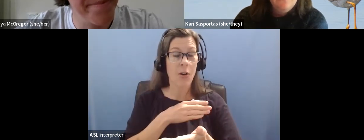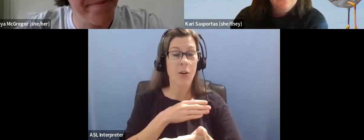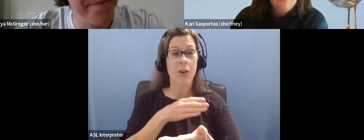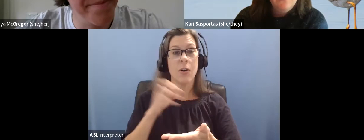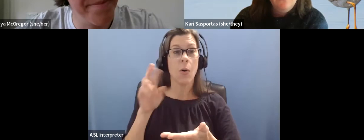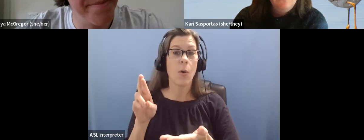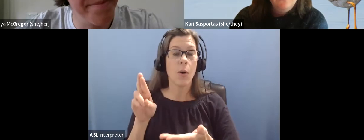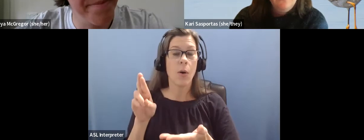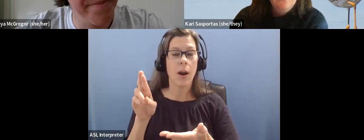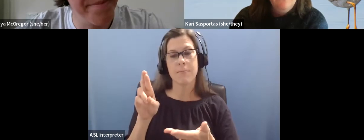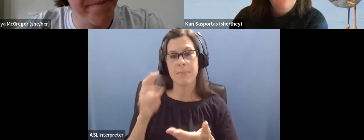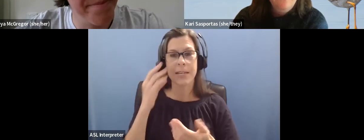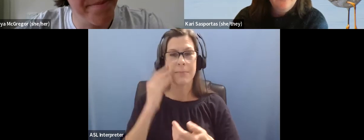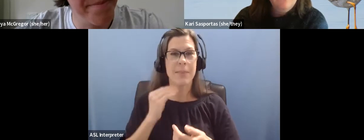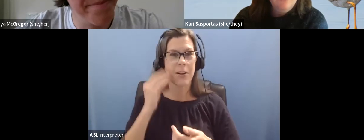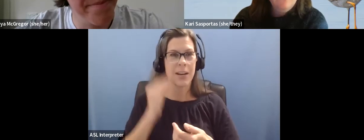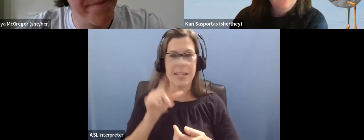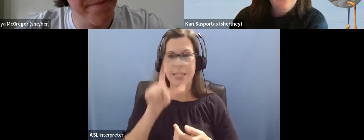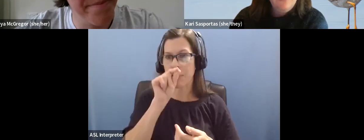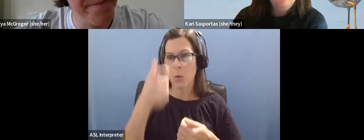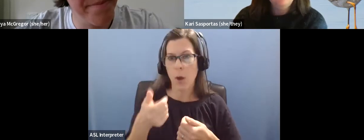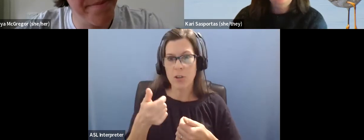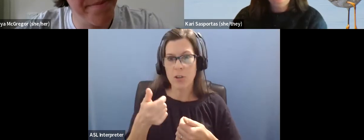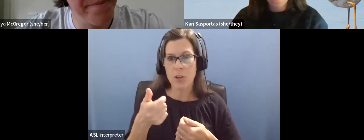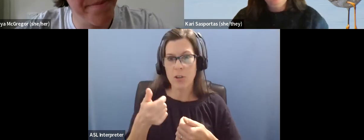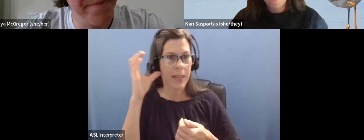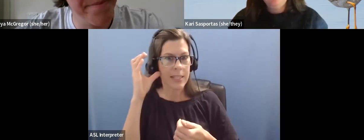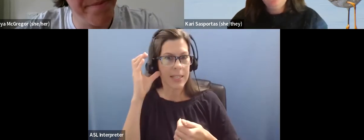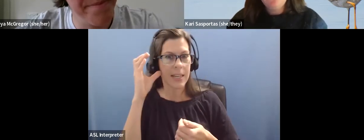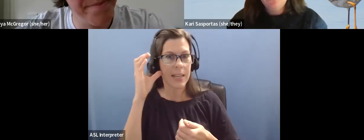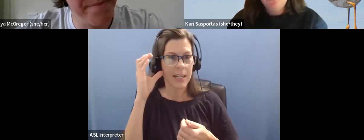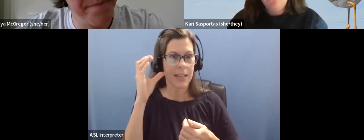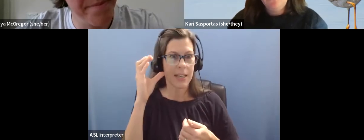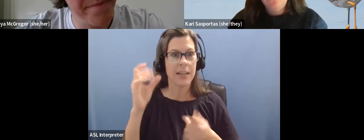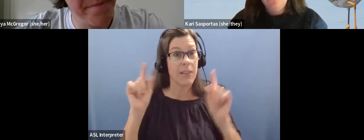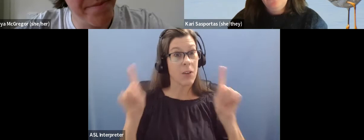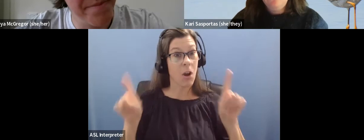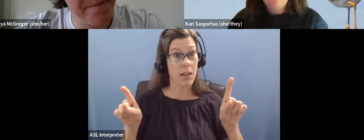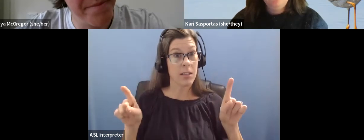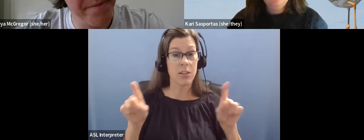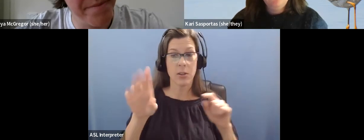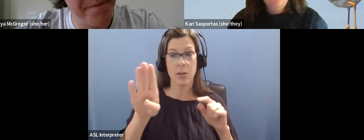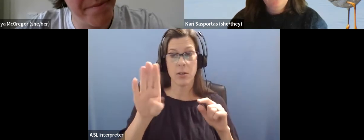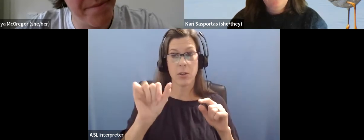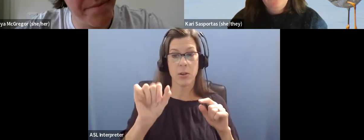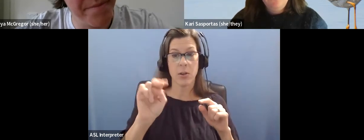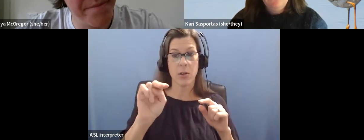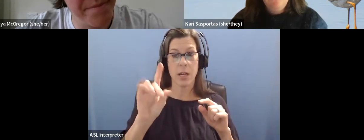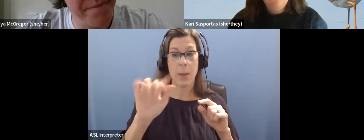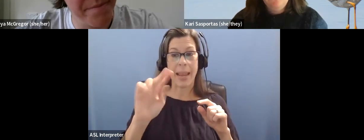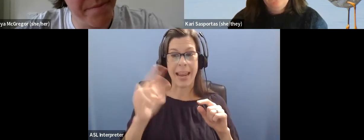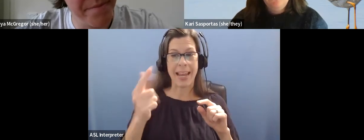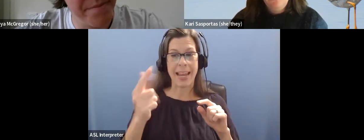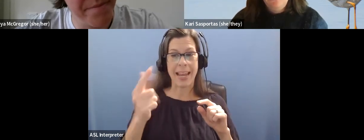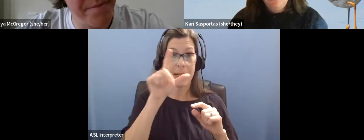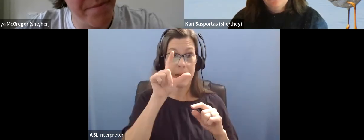in ways that, um, like if, I've gone to banding demonstrations and volunteered a little bit with banding and to